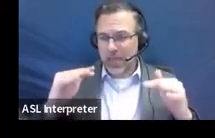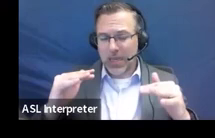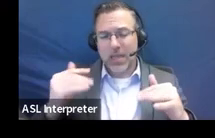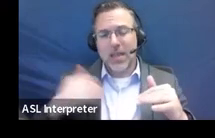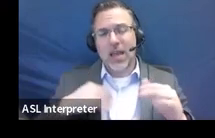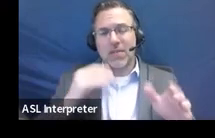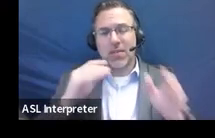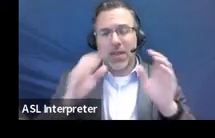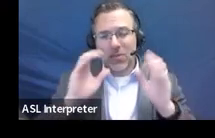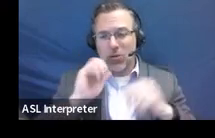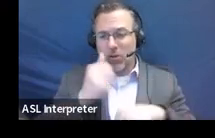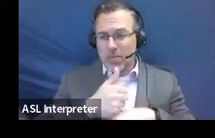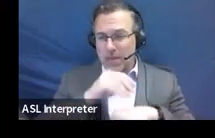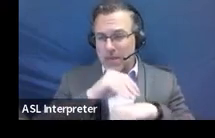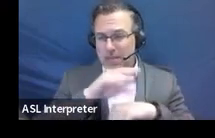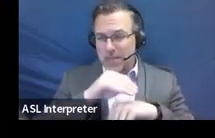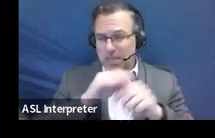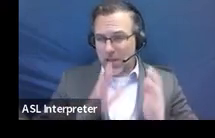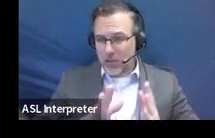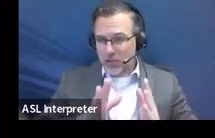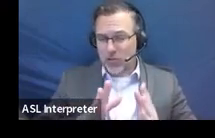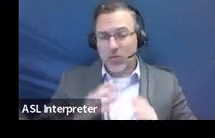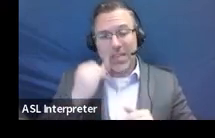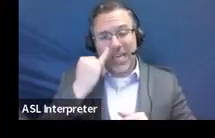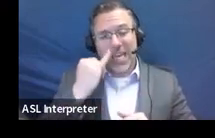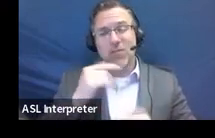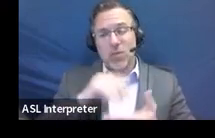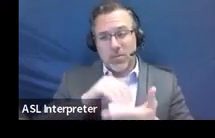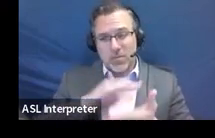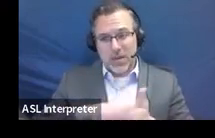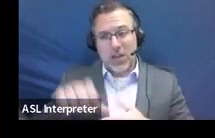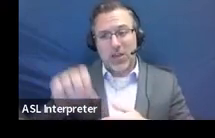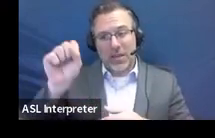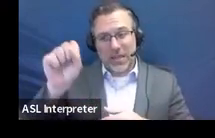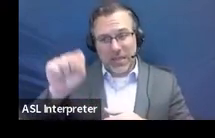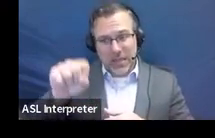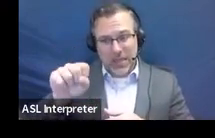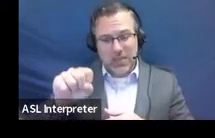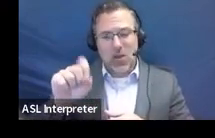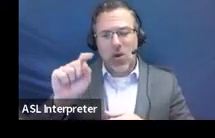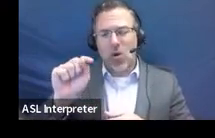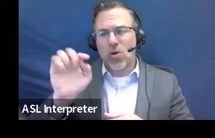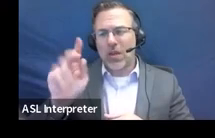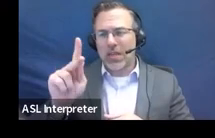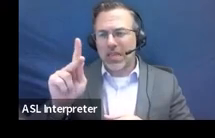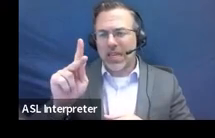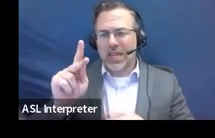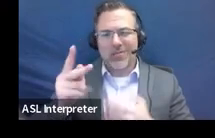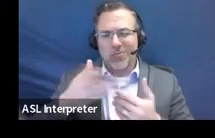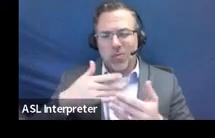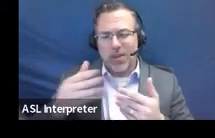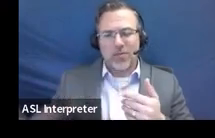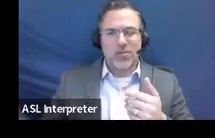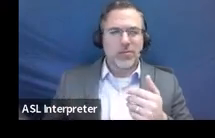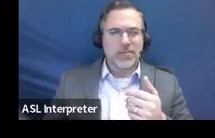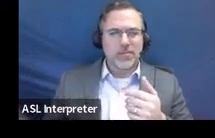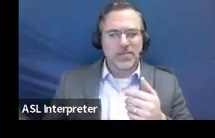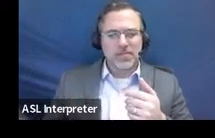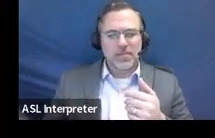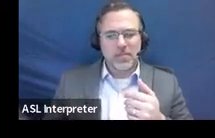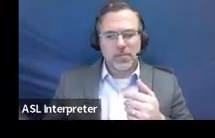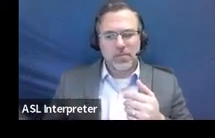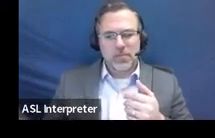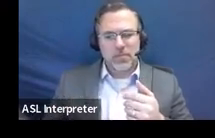-based counselor, and we say yes here, we say that, right, or tick disorder, whatever it might be, are we required to have